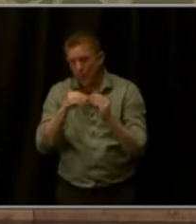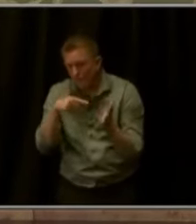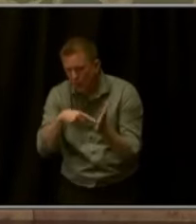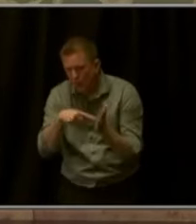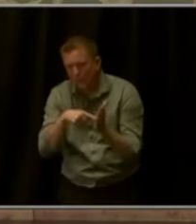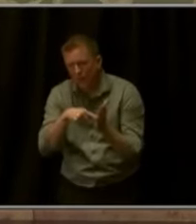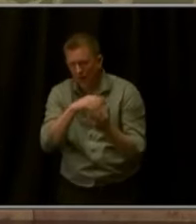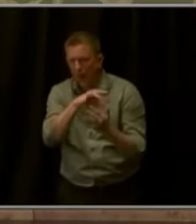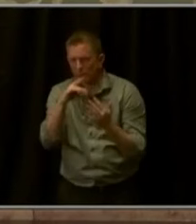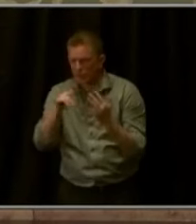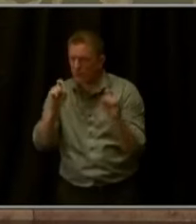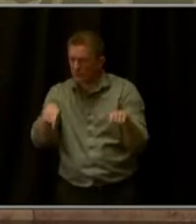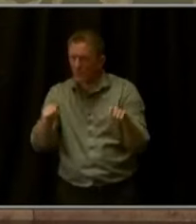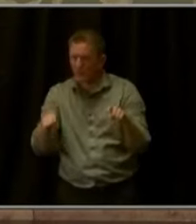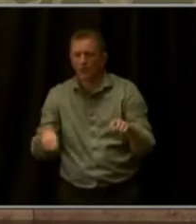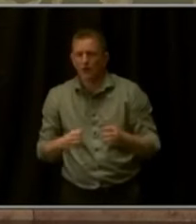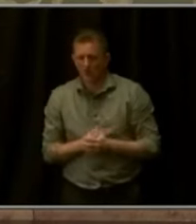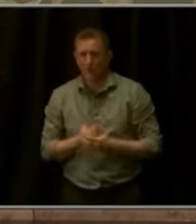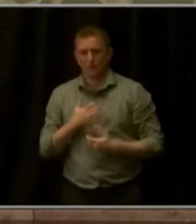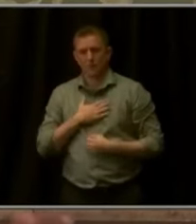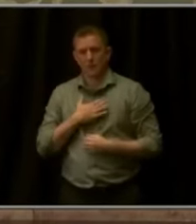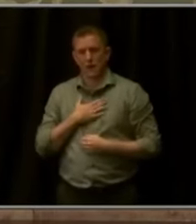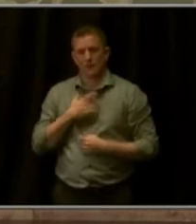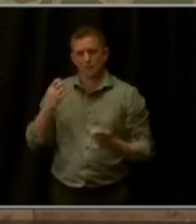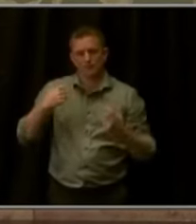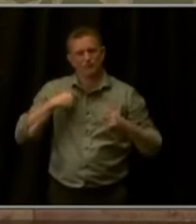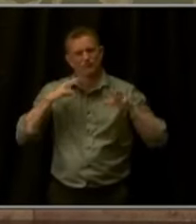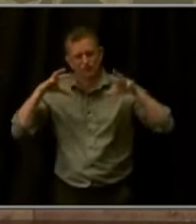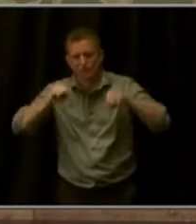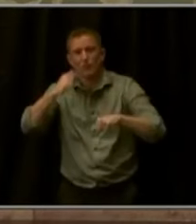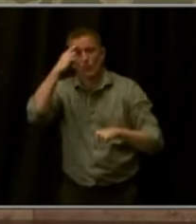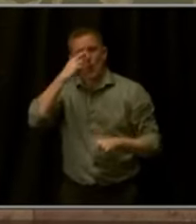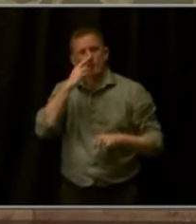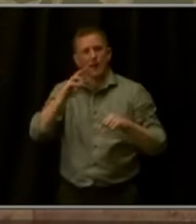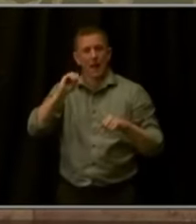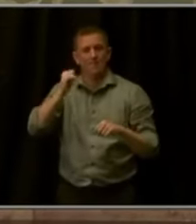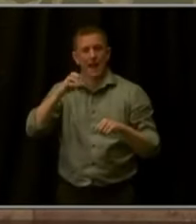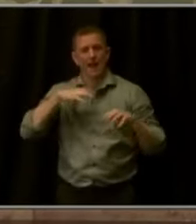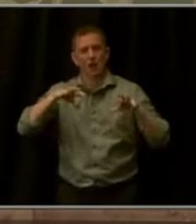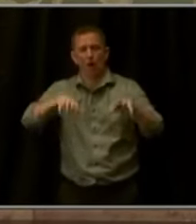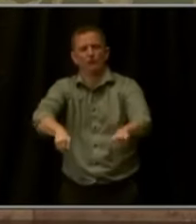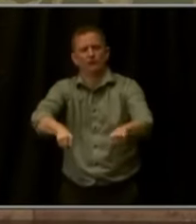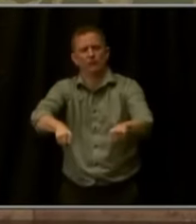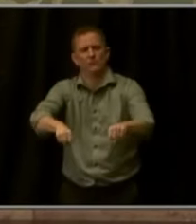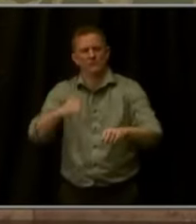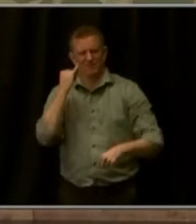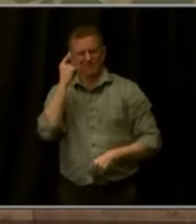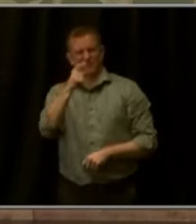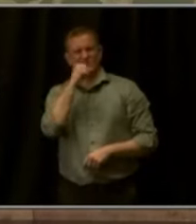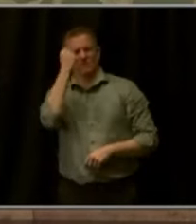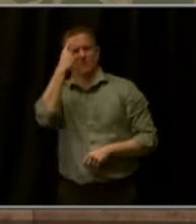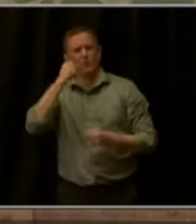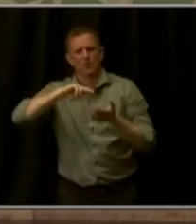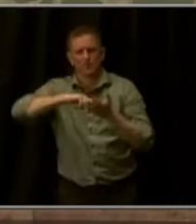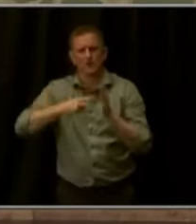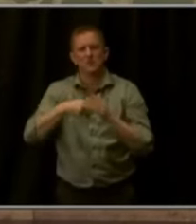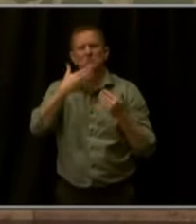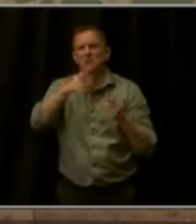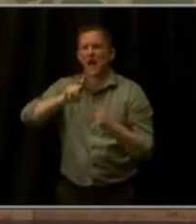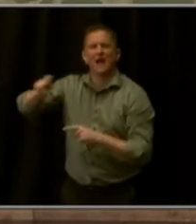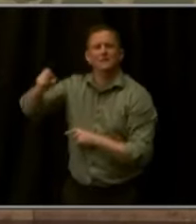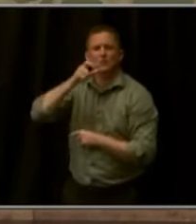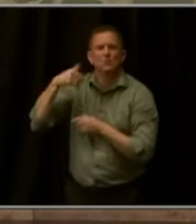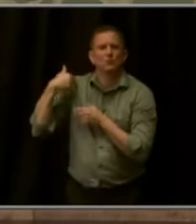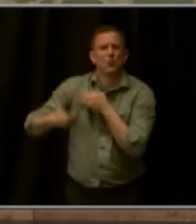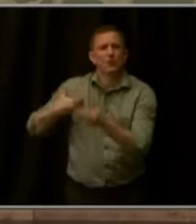ways, it's my Roman Empire. If you don't get that joke, just ask somebody from Generation Z. Any discriminatory occupancy limits